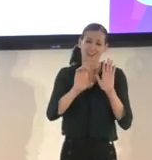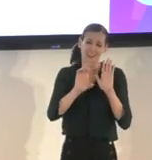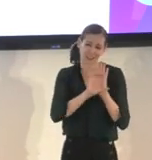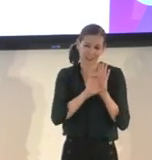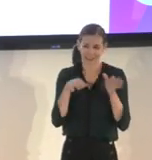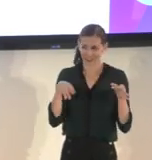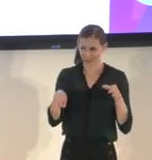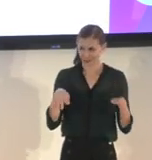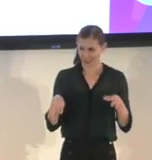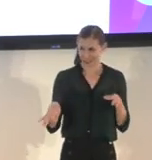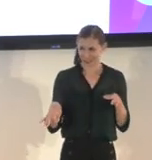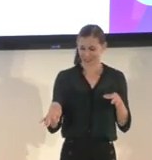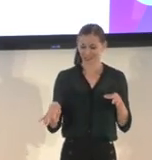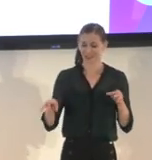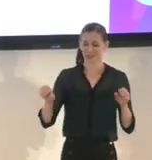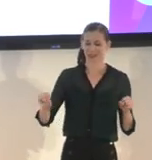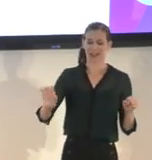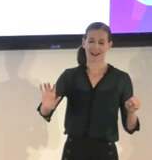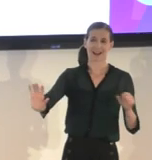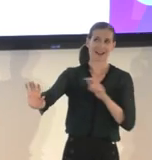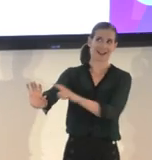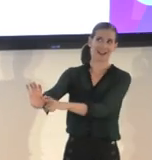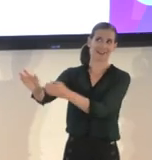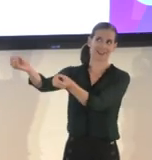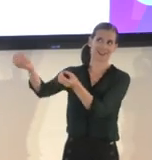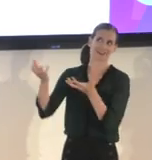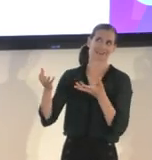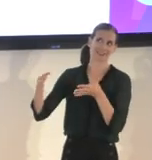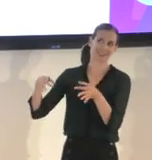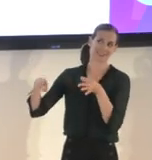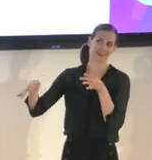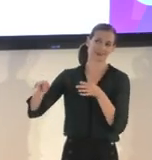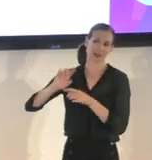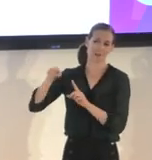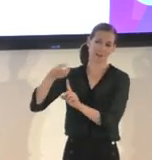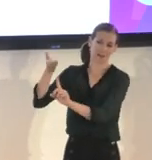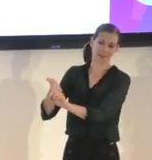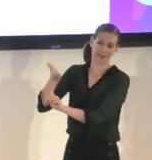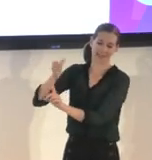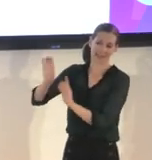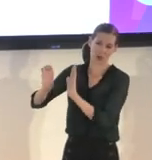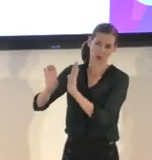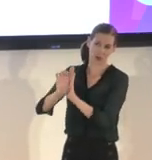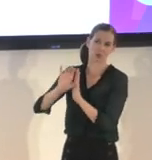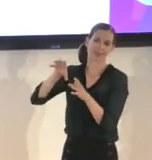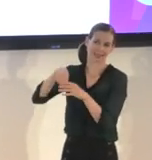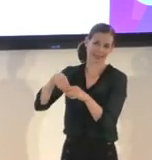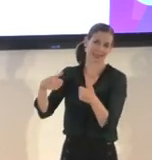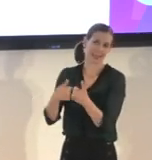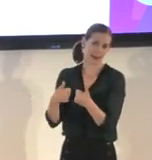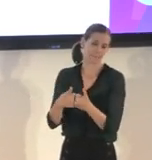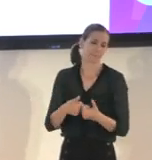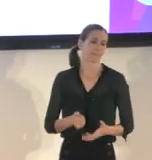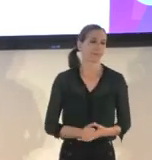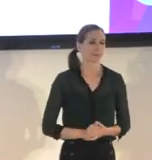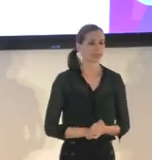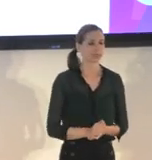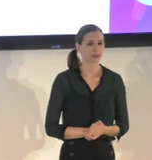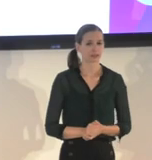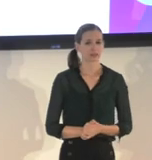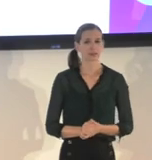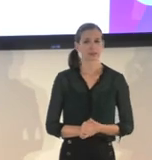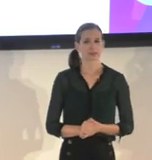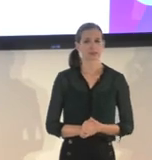so that players could scan and get information about the characters in the game. Some of our